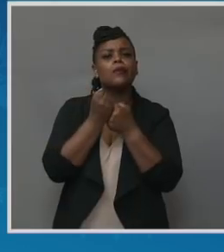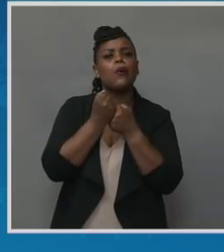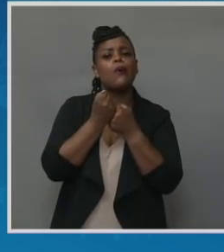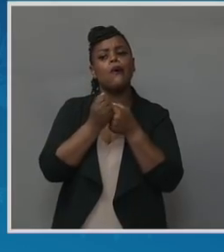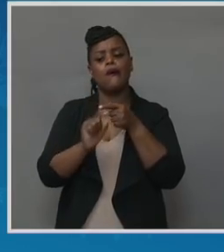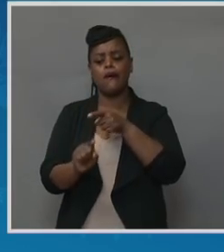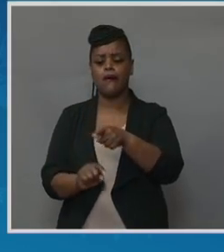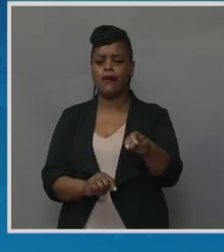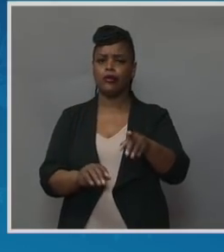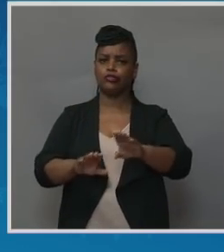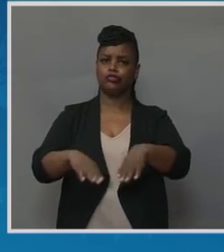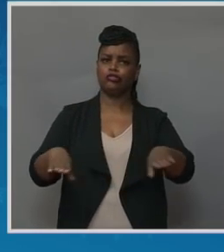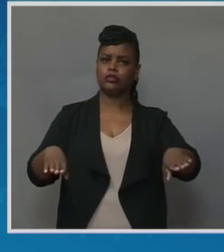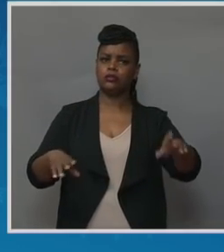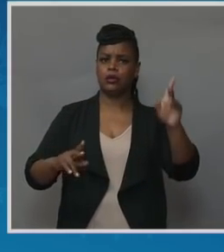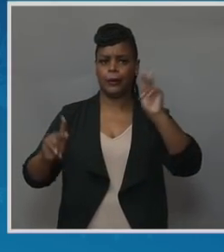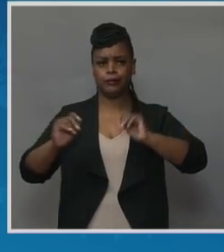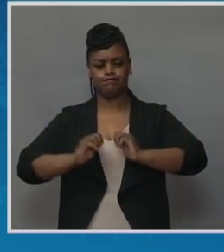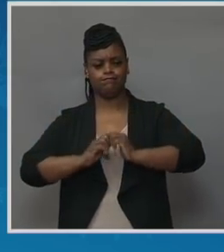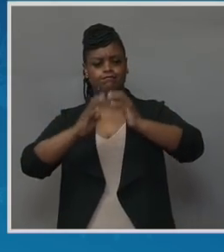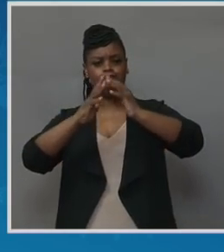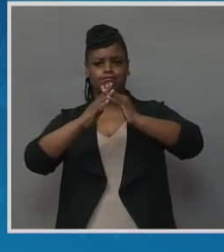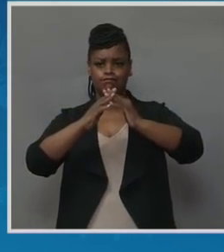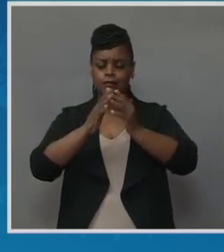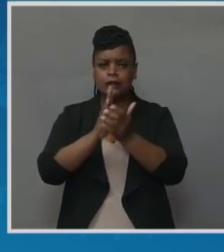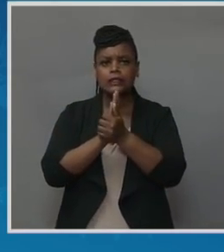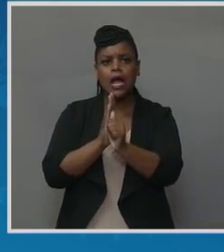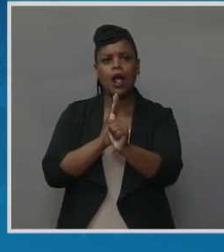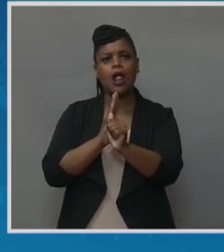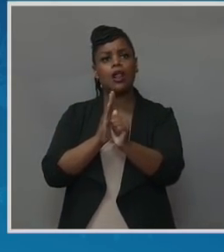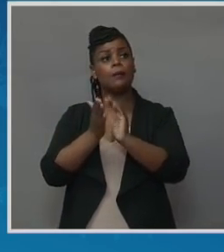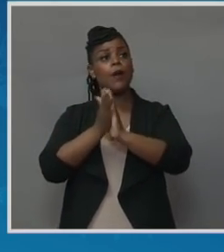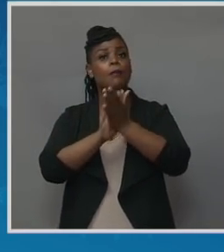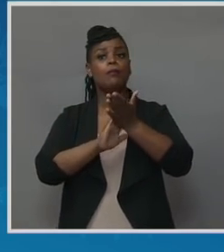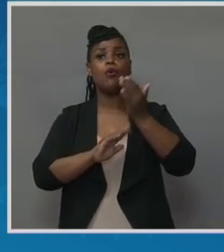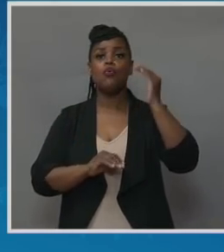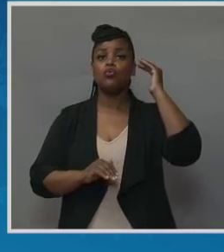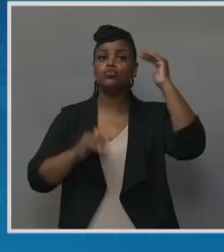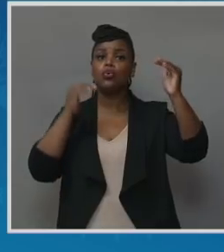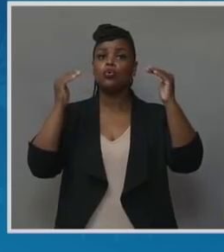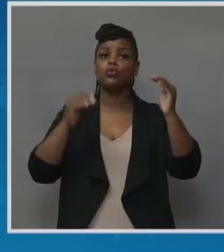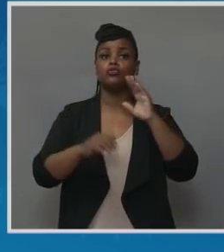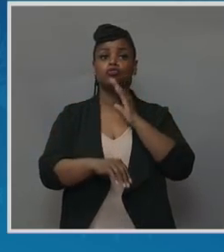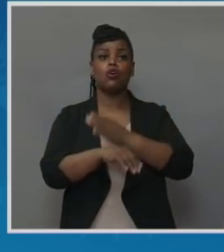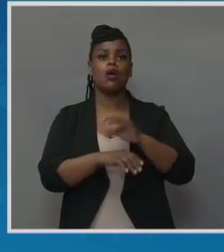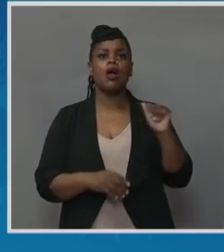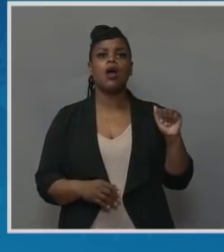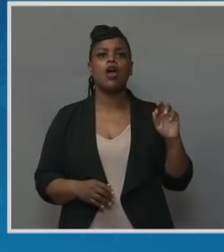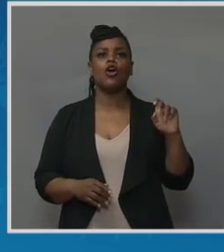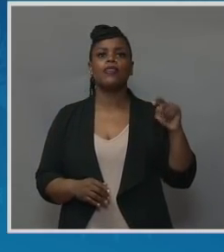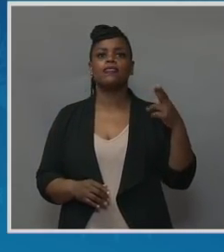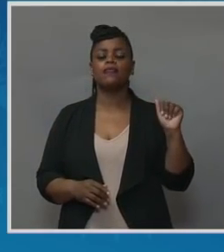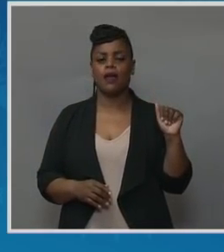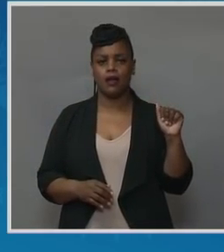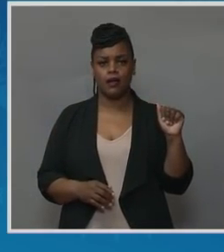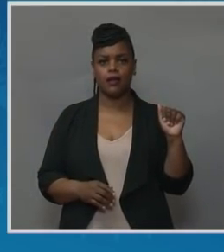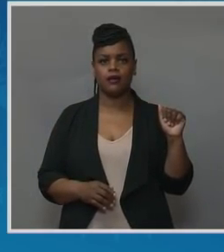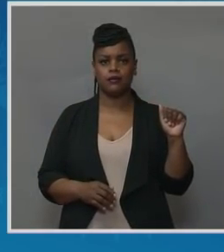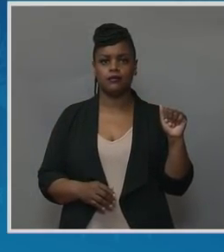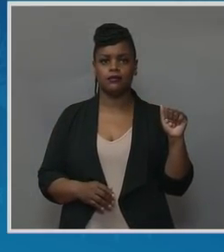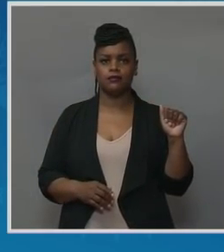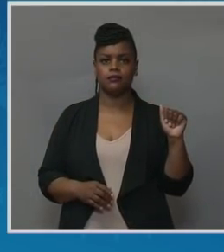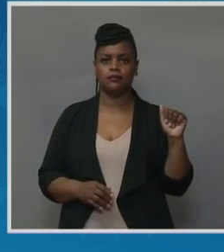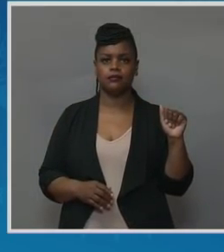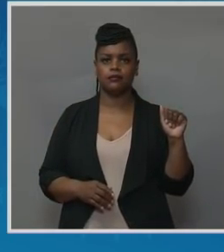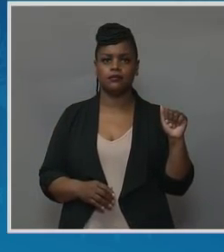build the skills that they need for adulthood. Donna lost her daughter, Arika Trim, a former Capitol Hill